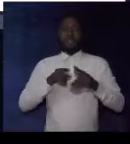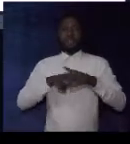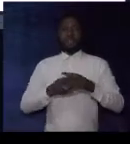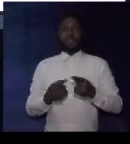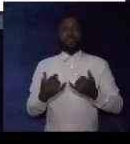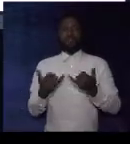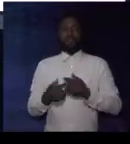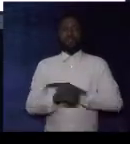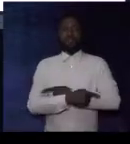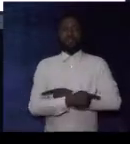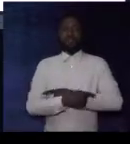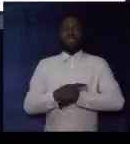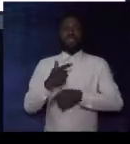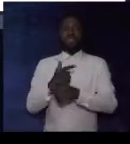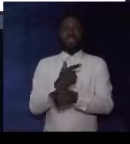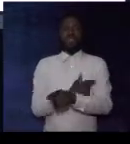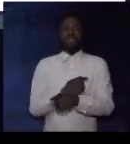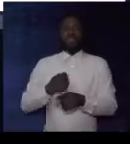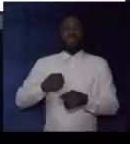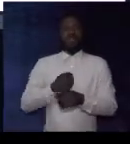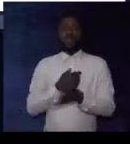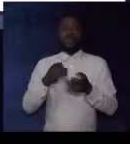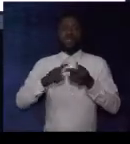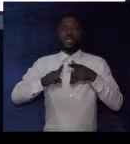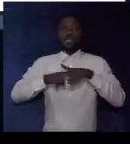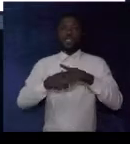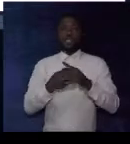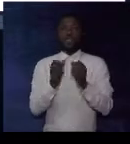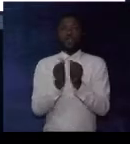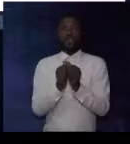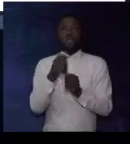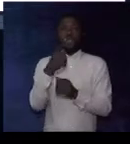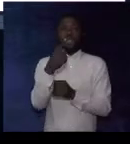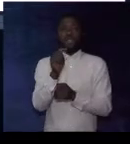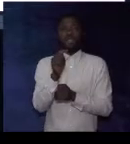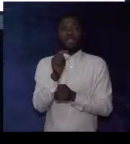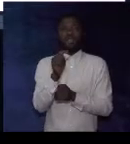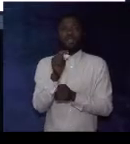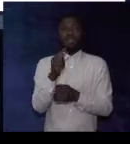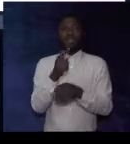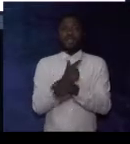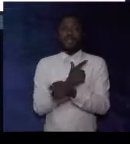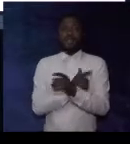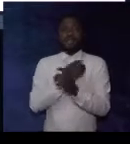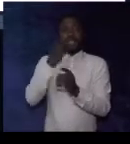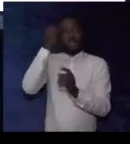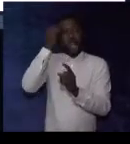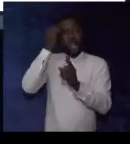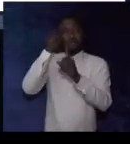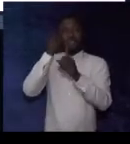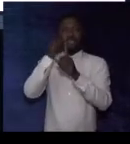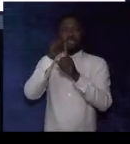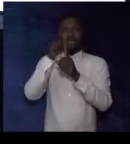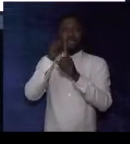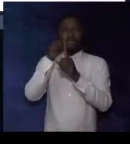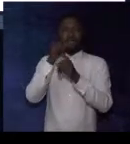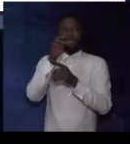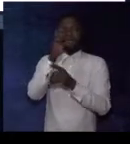Let's begin today's lesson. We're starting with the lesson objective.